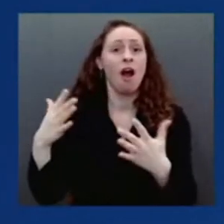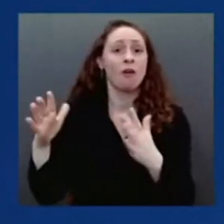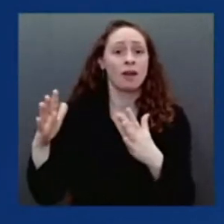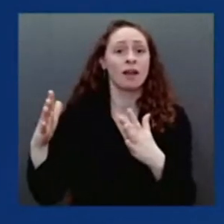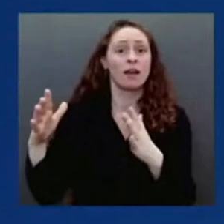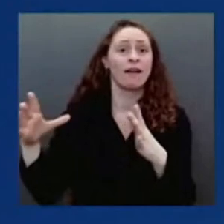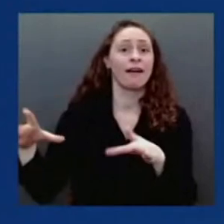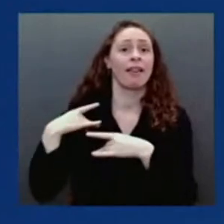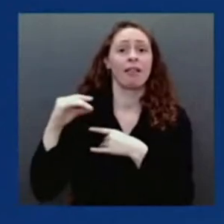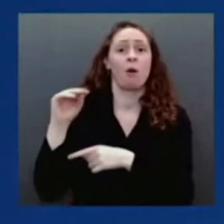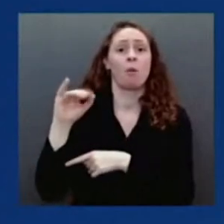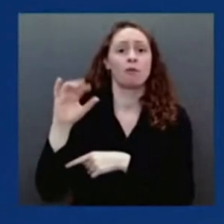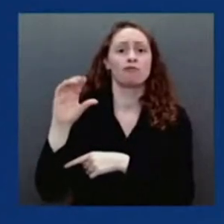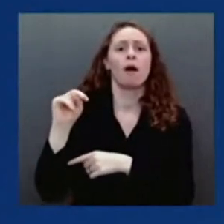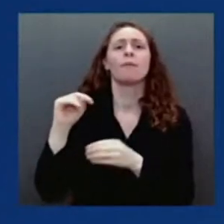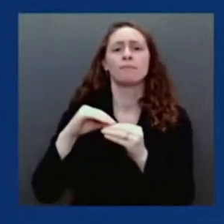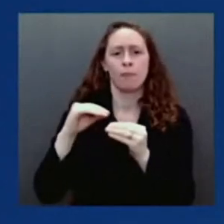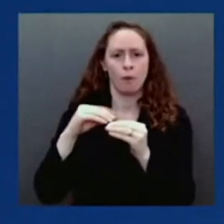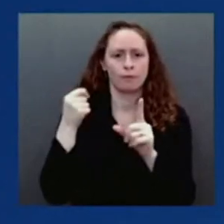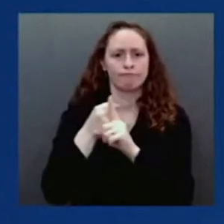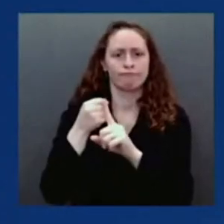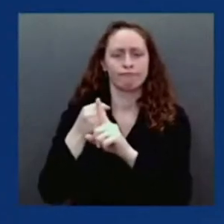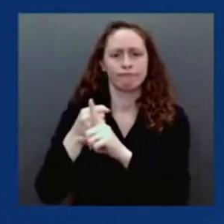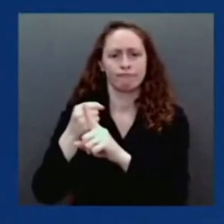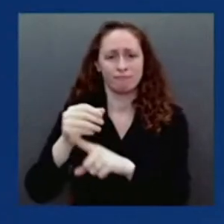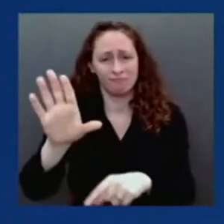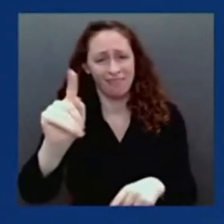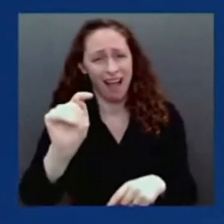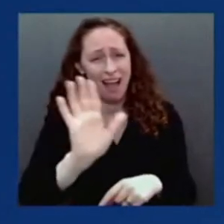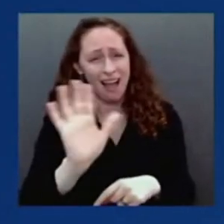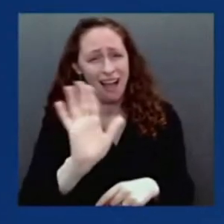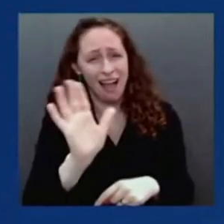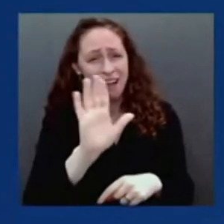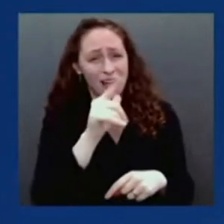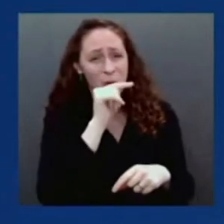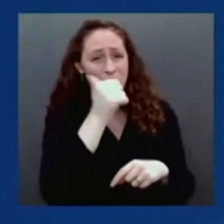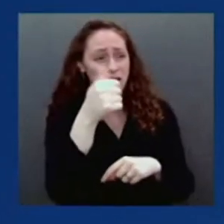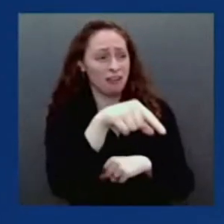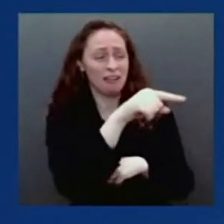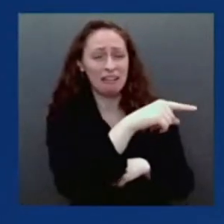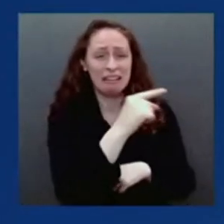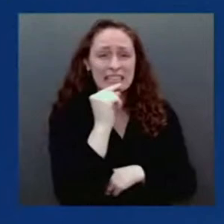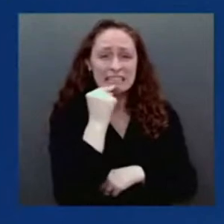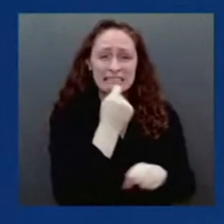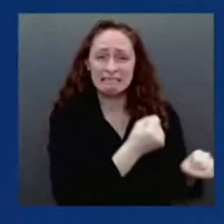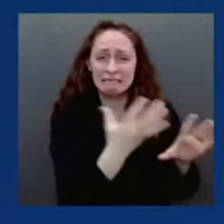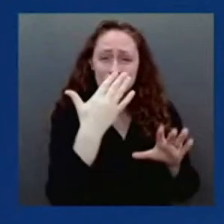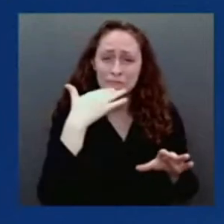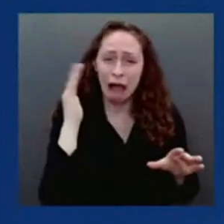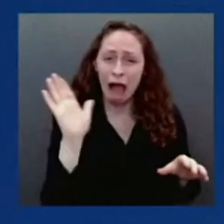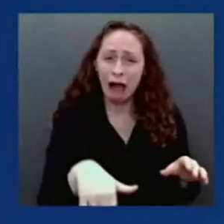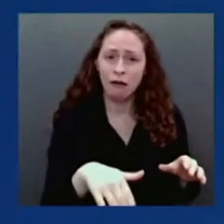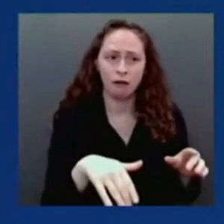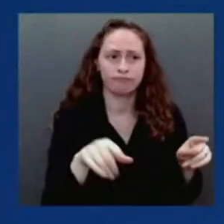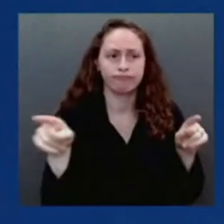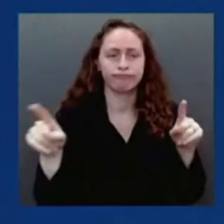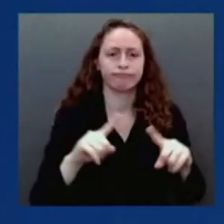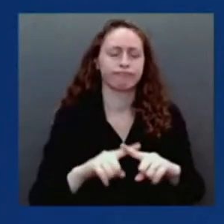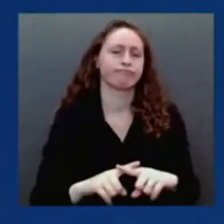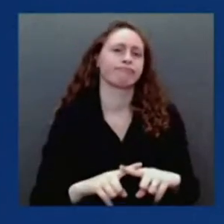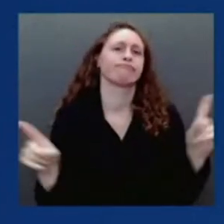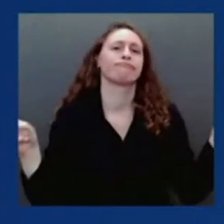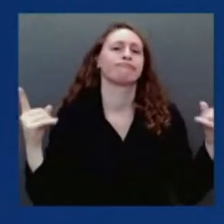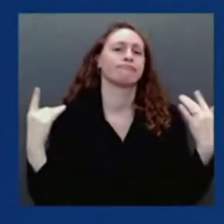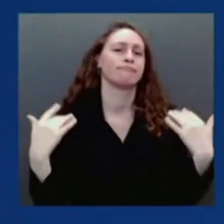prior peaks. When we look at other disease severity indicators measured among people who are hospitalized with COVID-19,